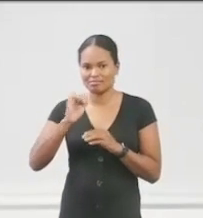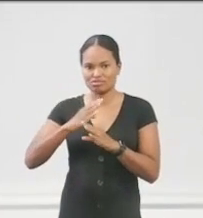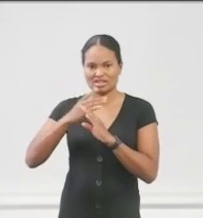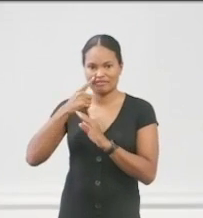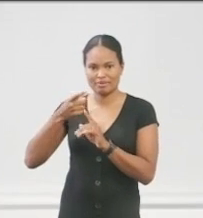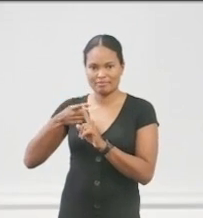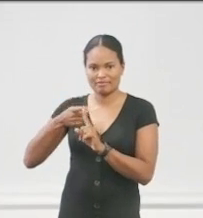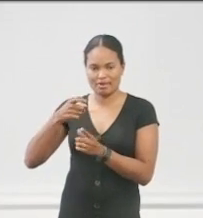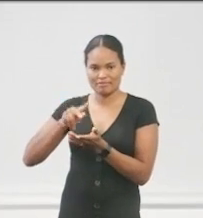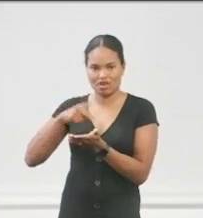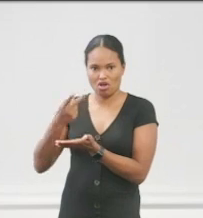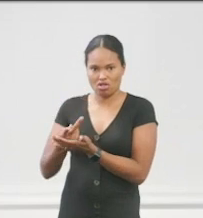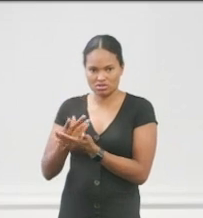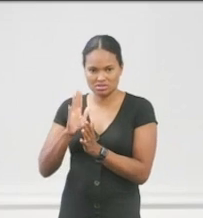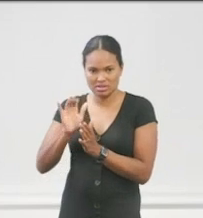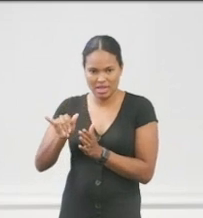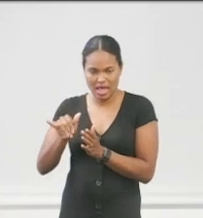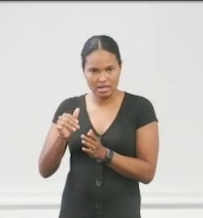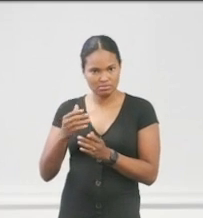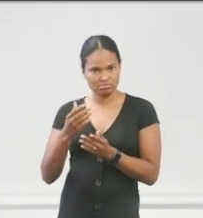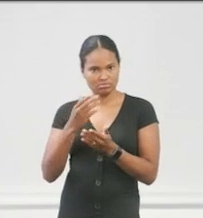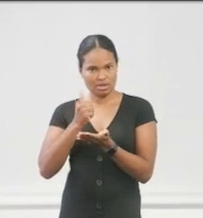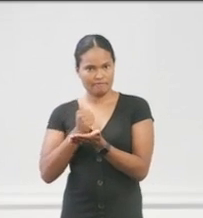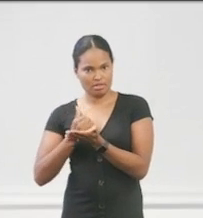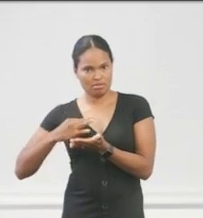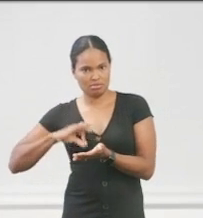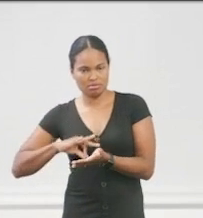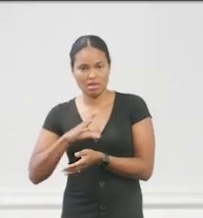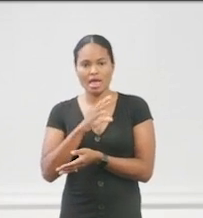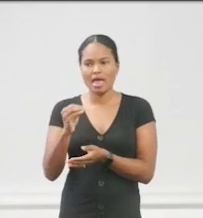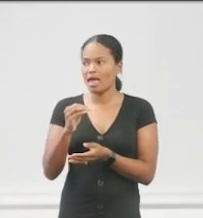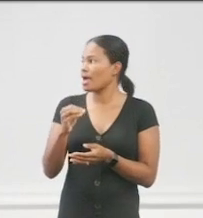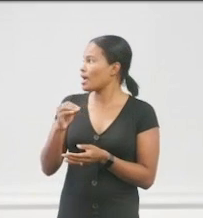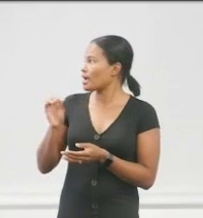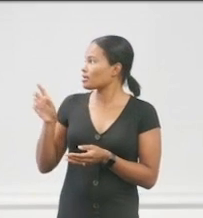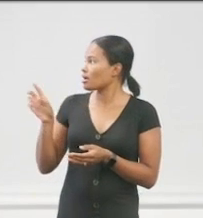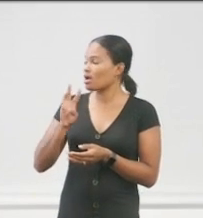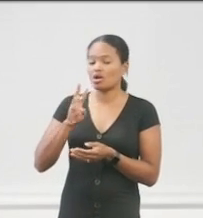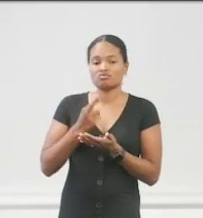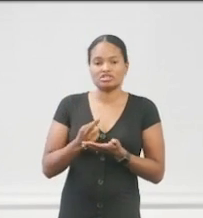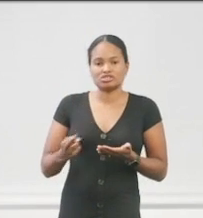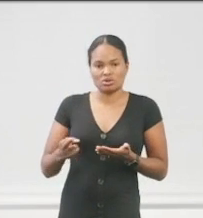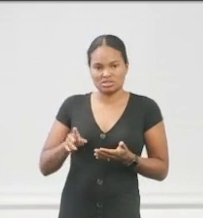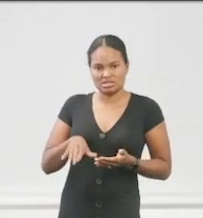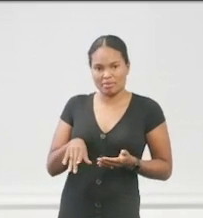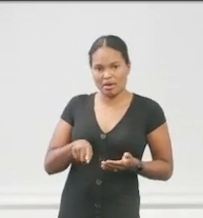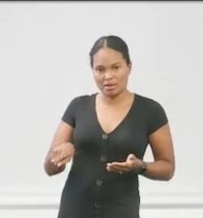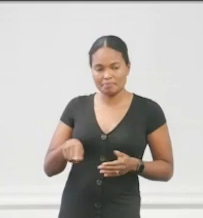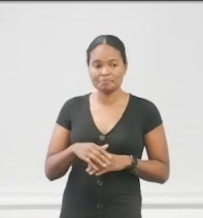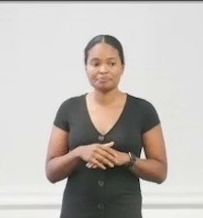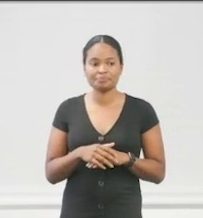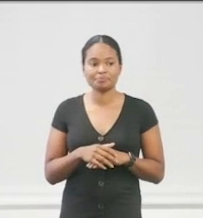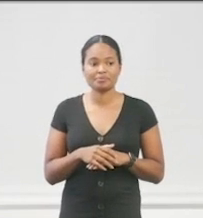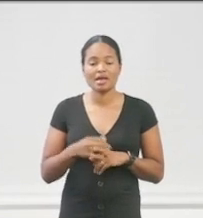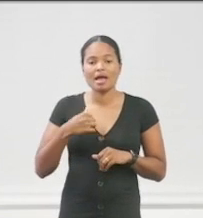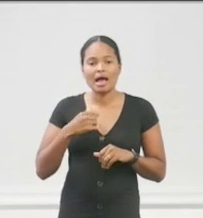there. And living in a community on a regular basis, I have to worry first. And I heard